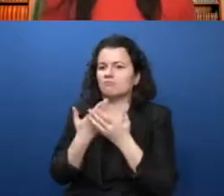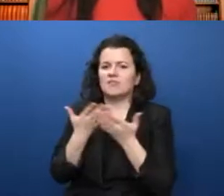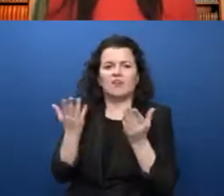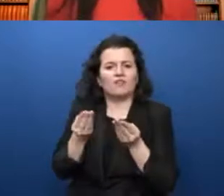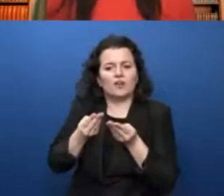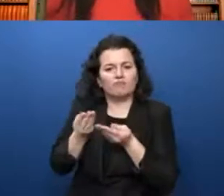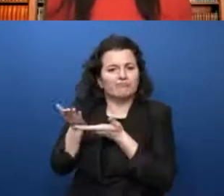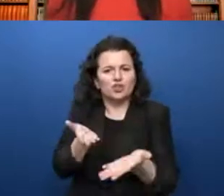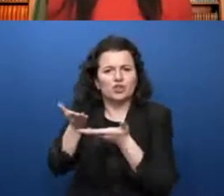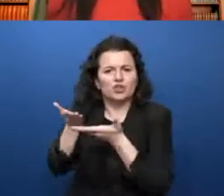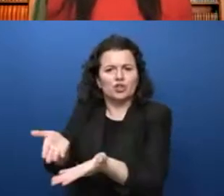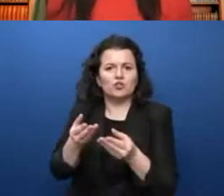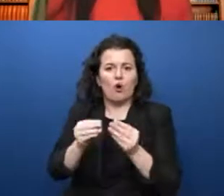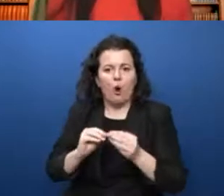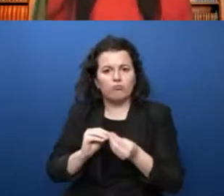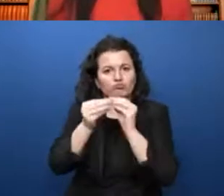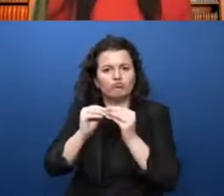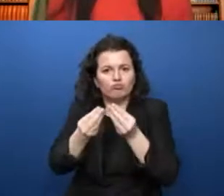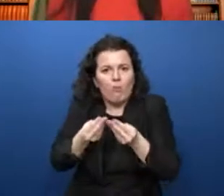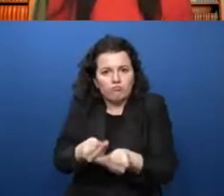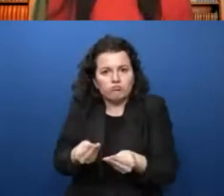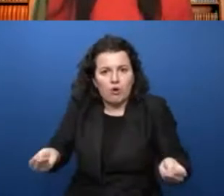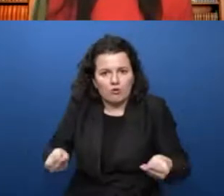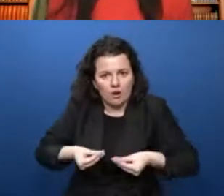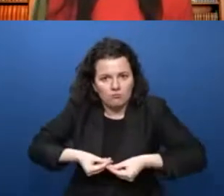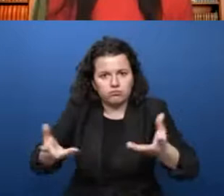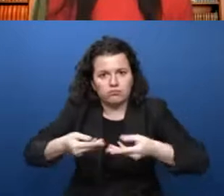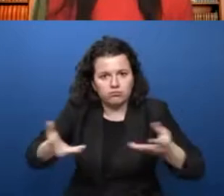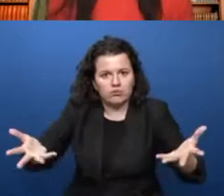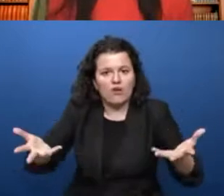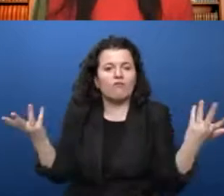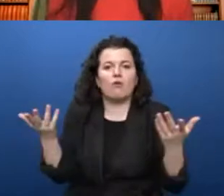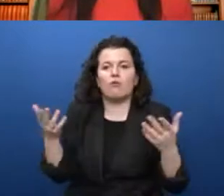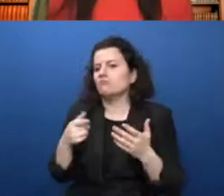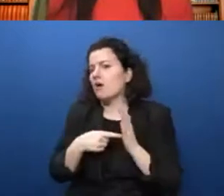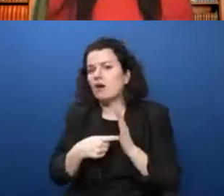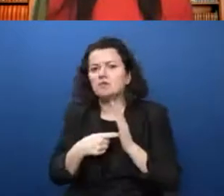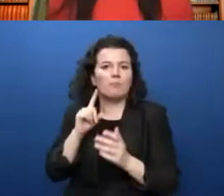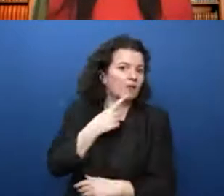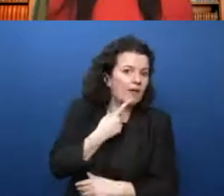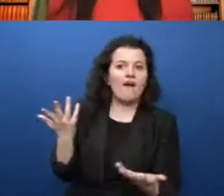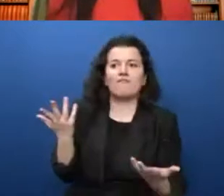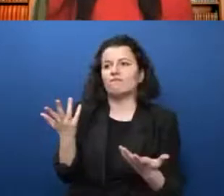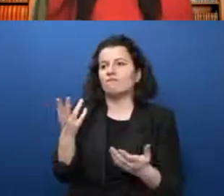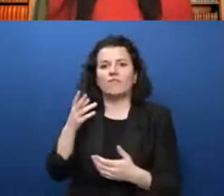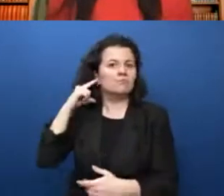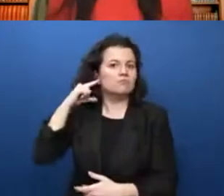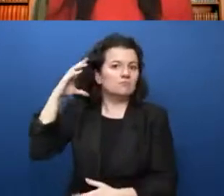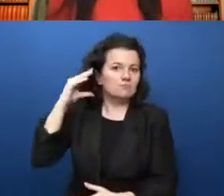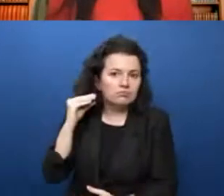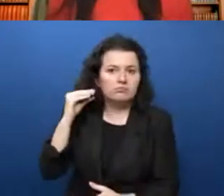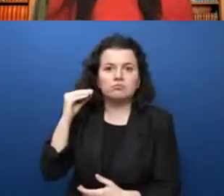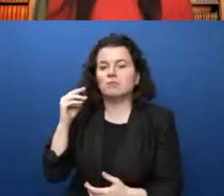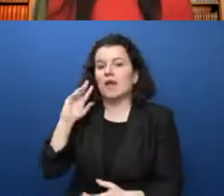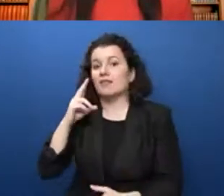that break down or reduce communication barriers for individuals who are deaf, hard of hearing, deaf